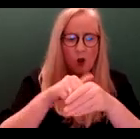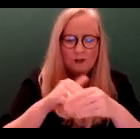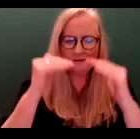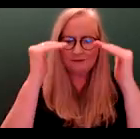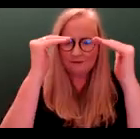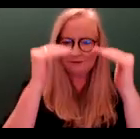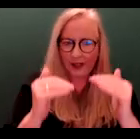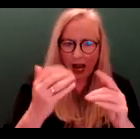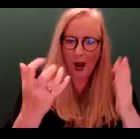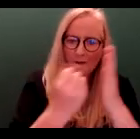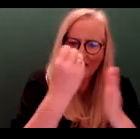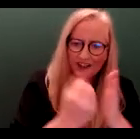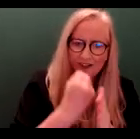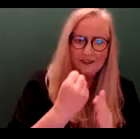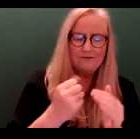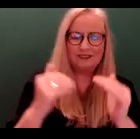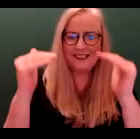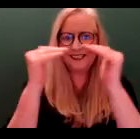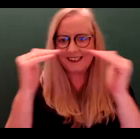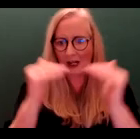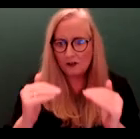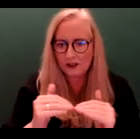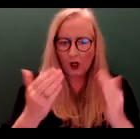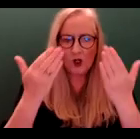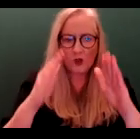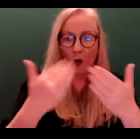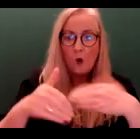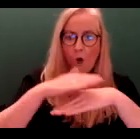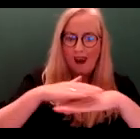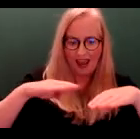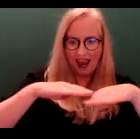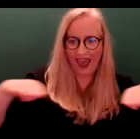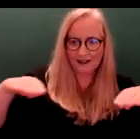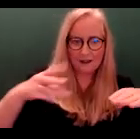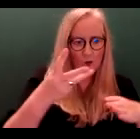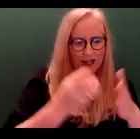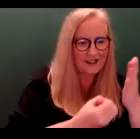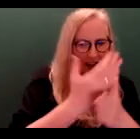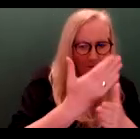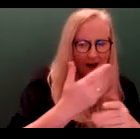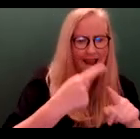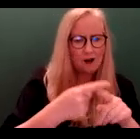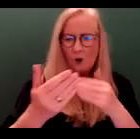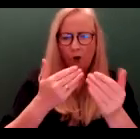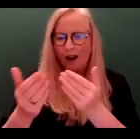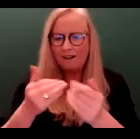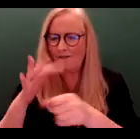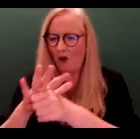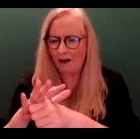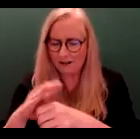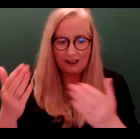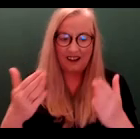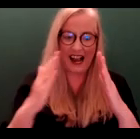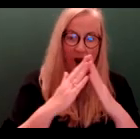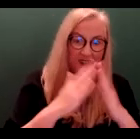objectives and standards which outline where land is to be developed and for what purposes. For example, housing,